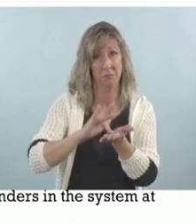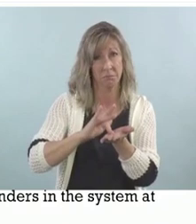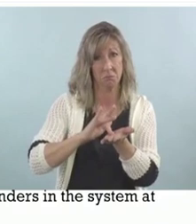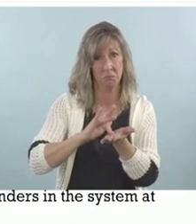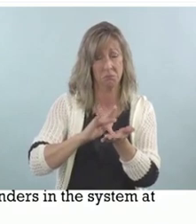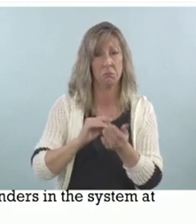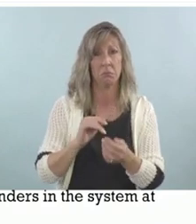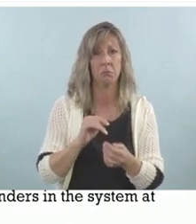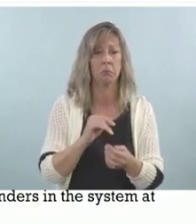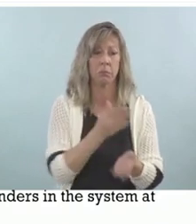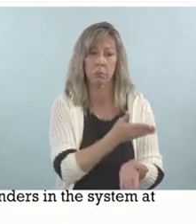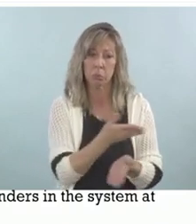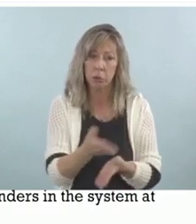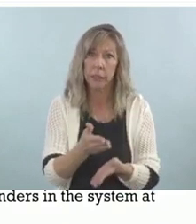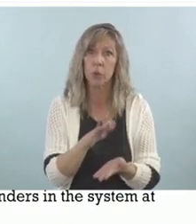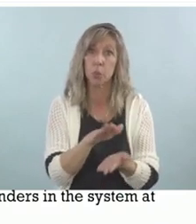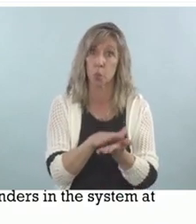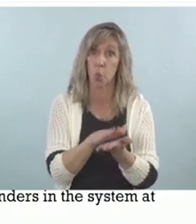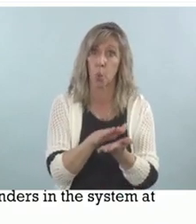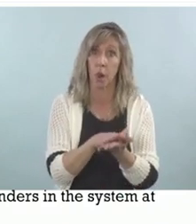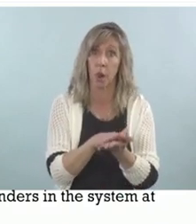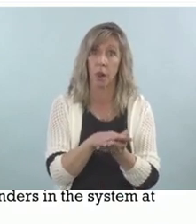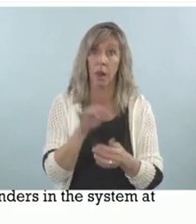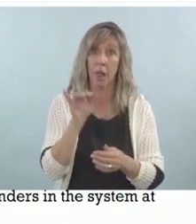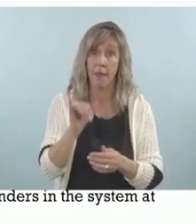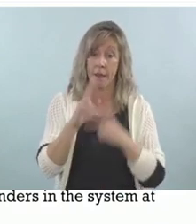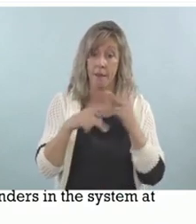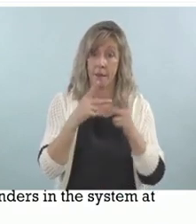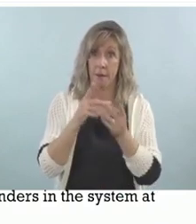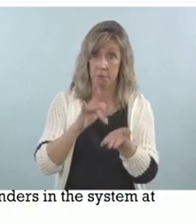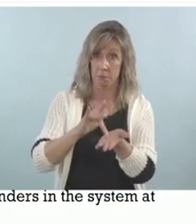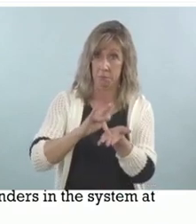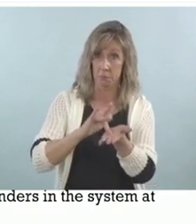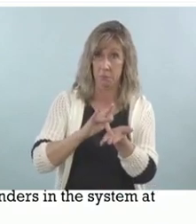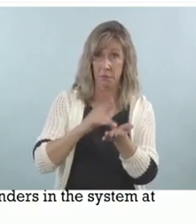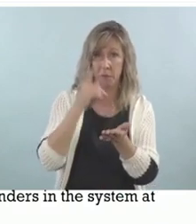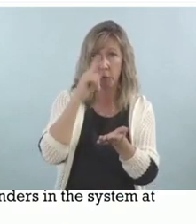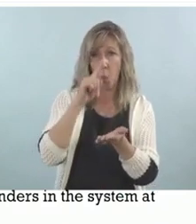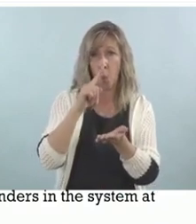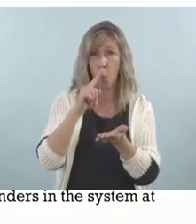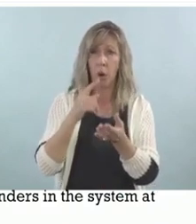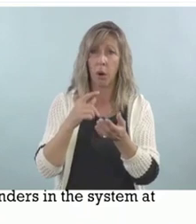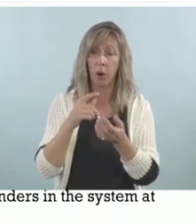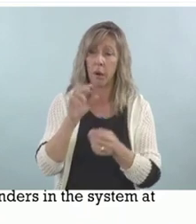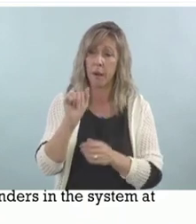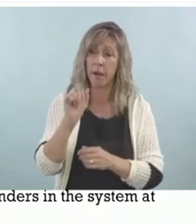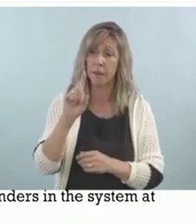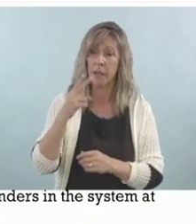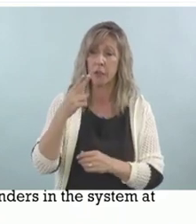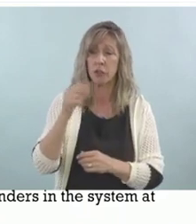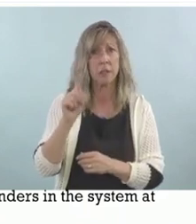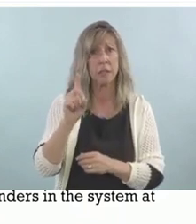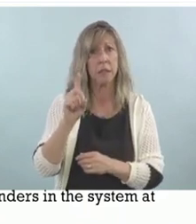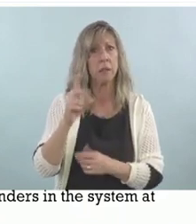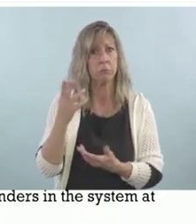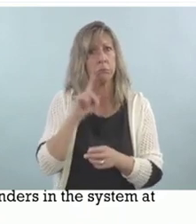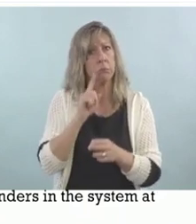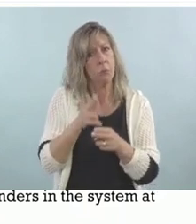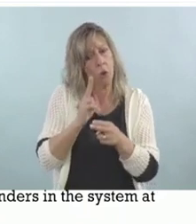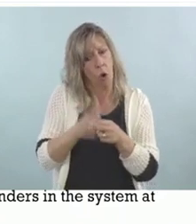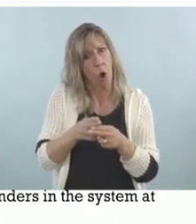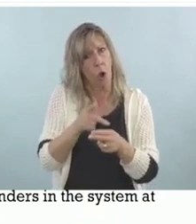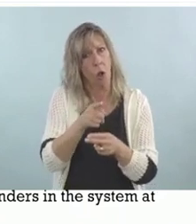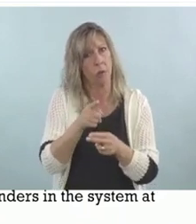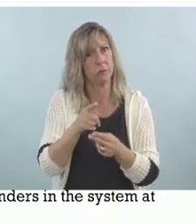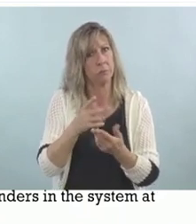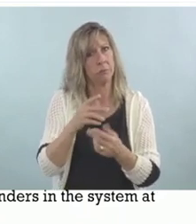ADHD medication is considered a controlled substance. And so when the